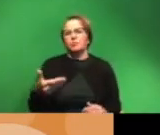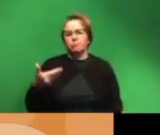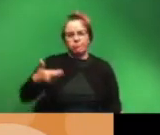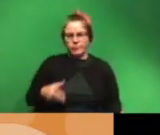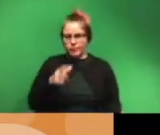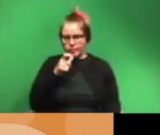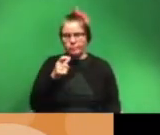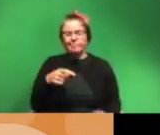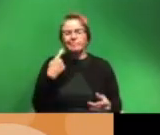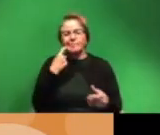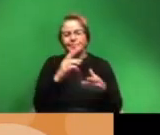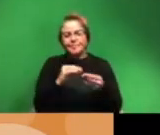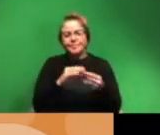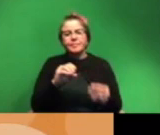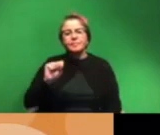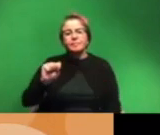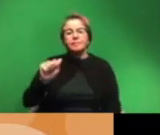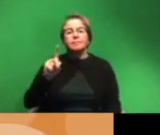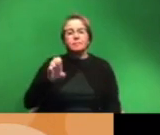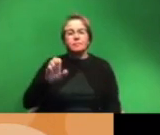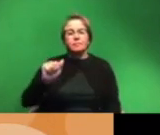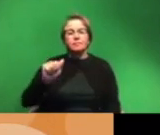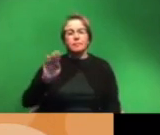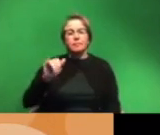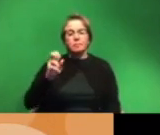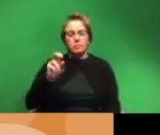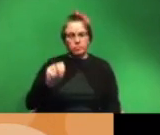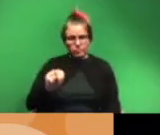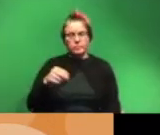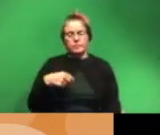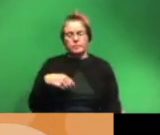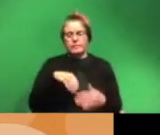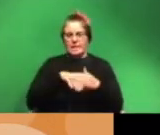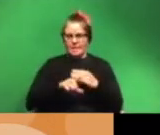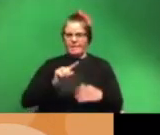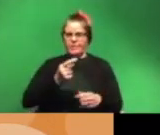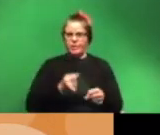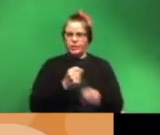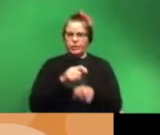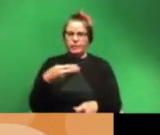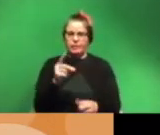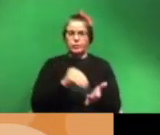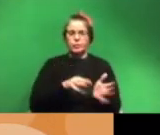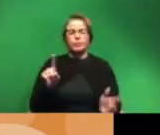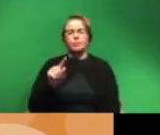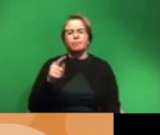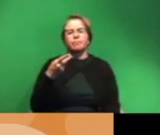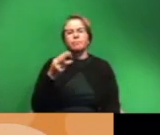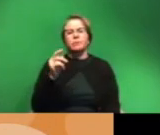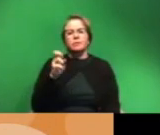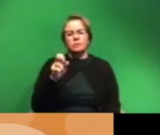so as i said before my name is sade abiyodin i am an incoming first year phd student at the princeton neuroscience institute